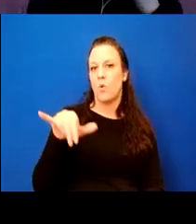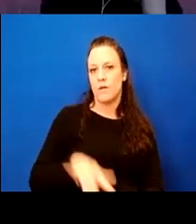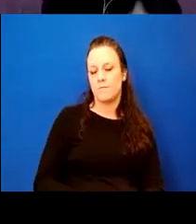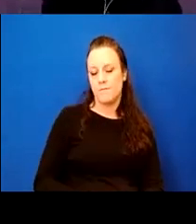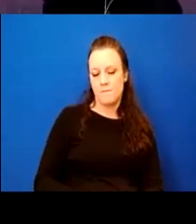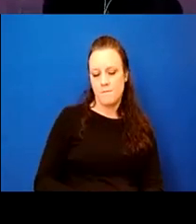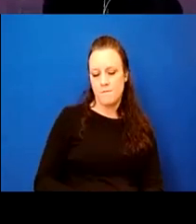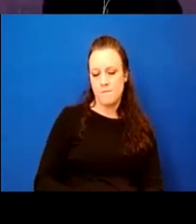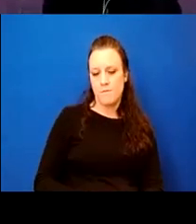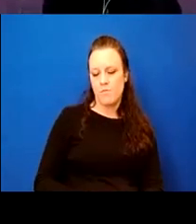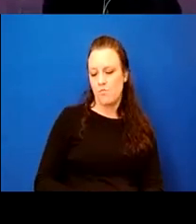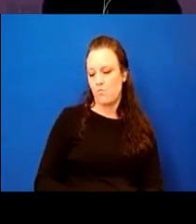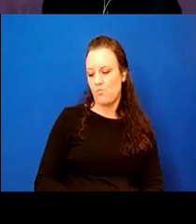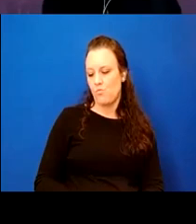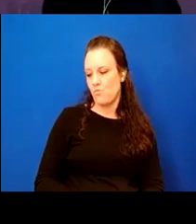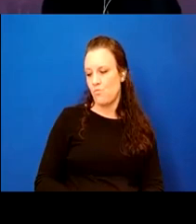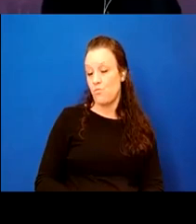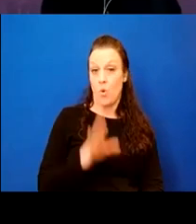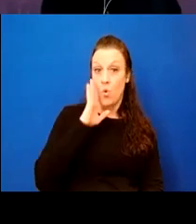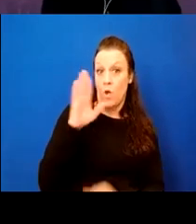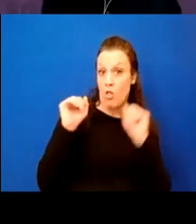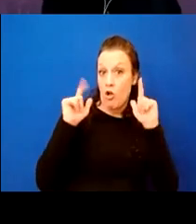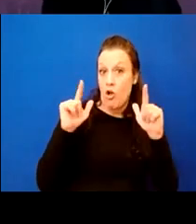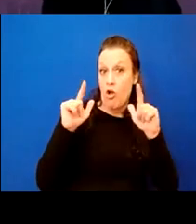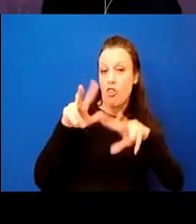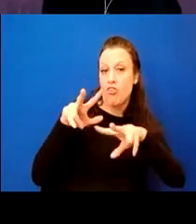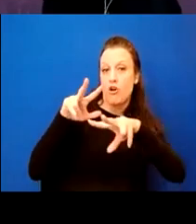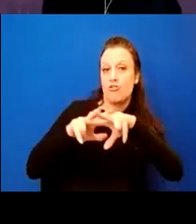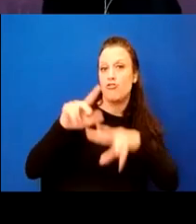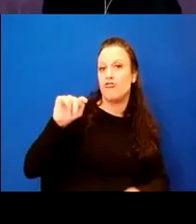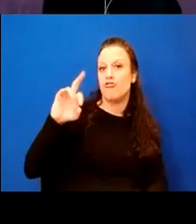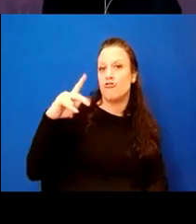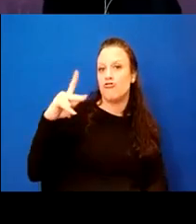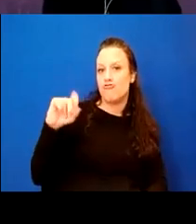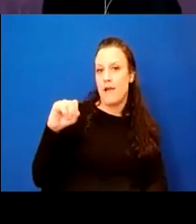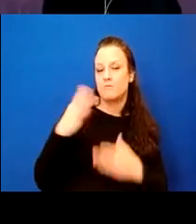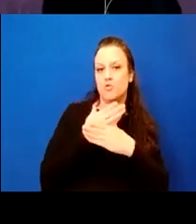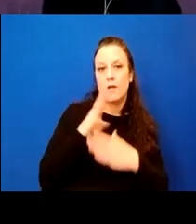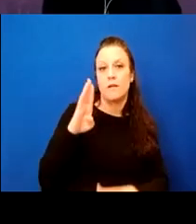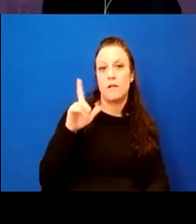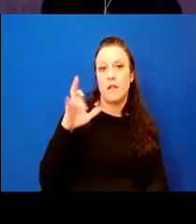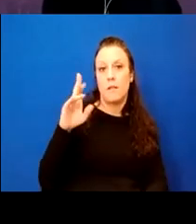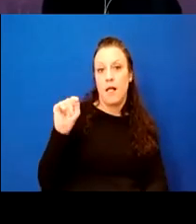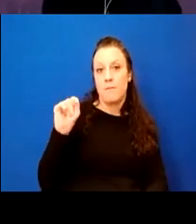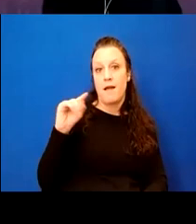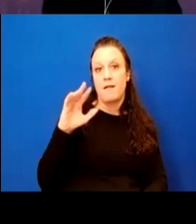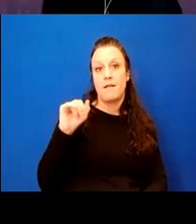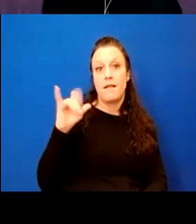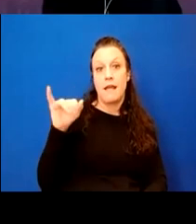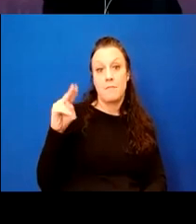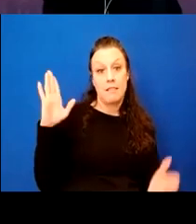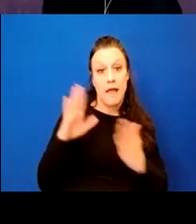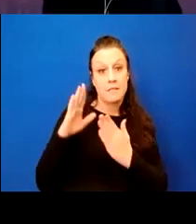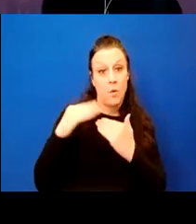Um, the question is, uh, will all the tracks between Belmont and adult Addison be less than 100